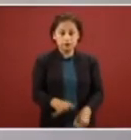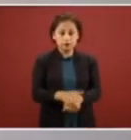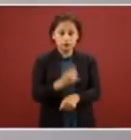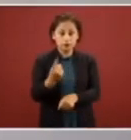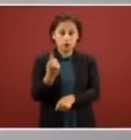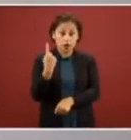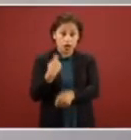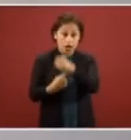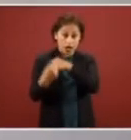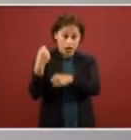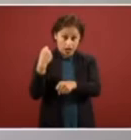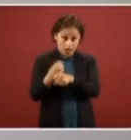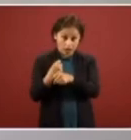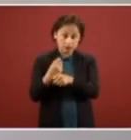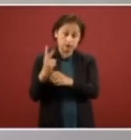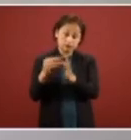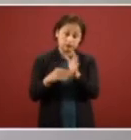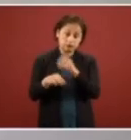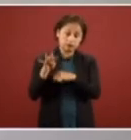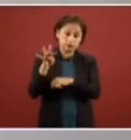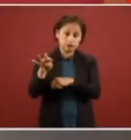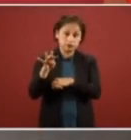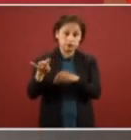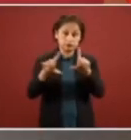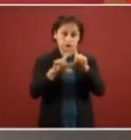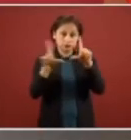and yes last year I was on a